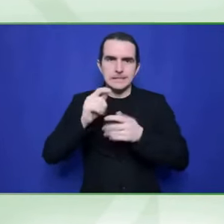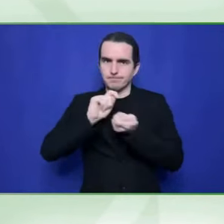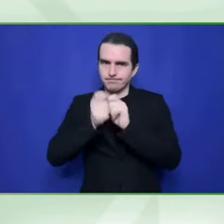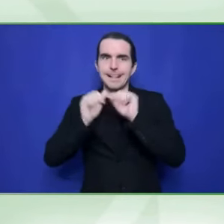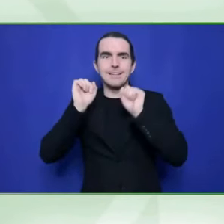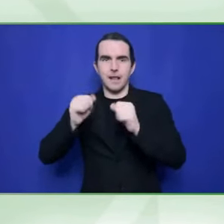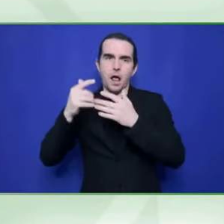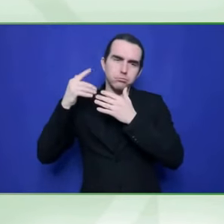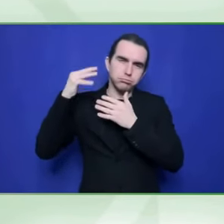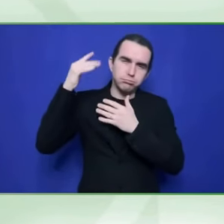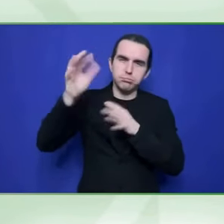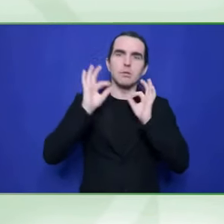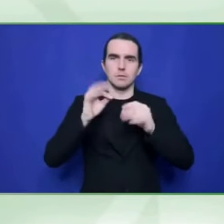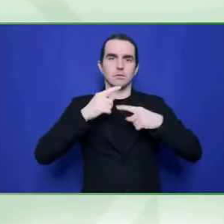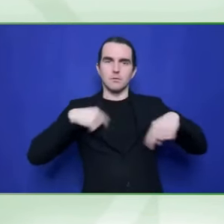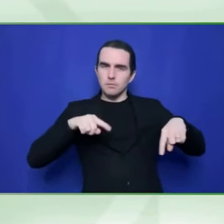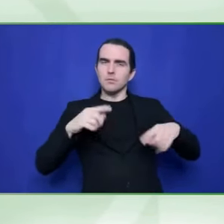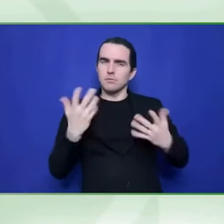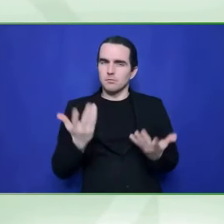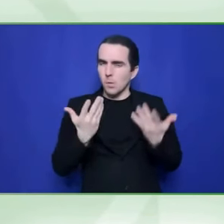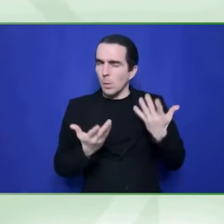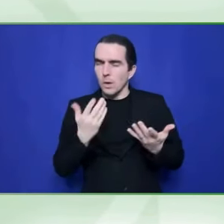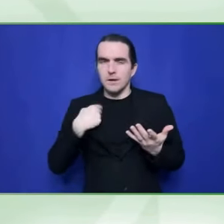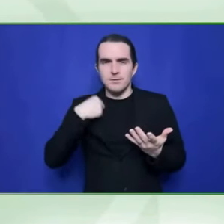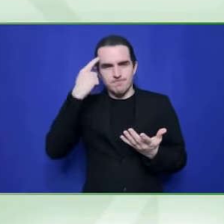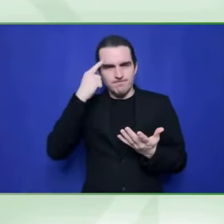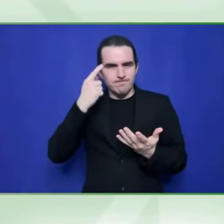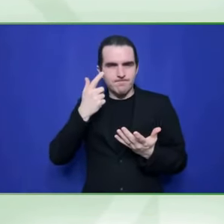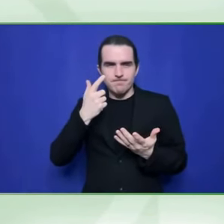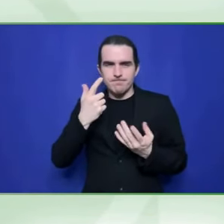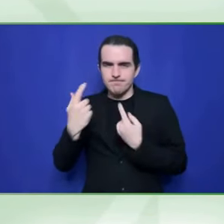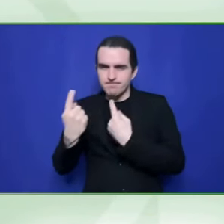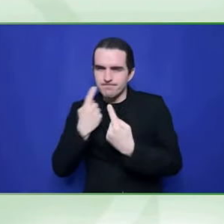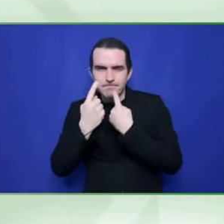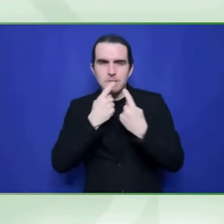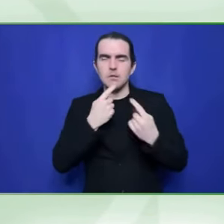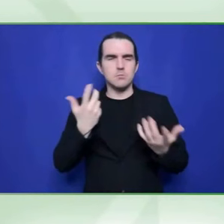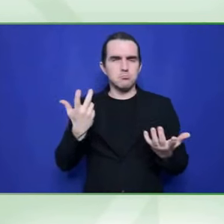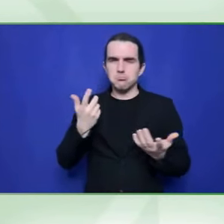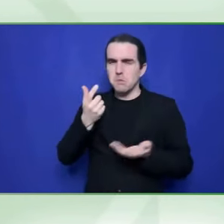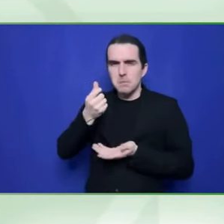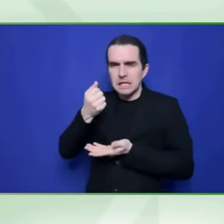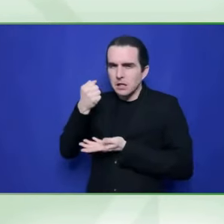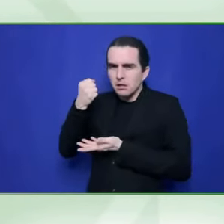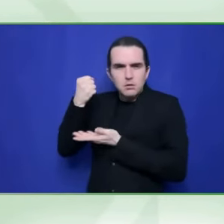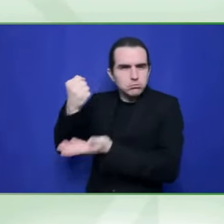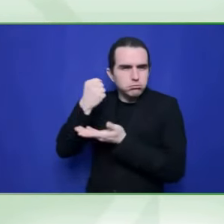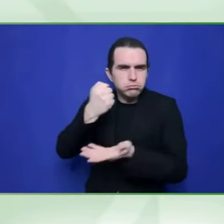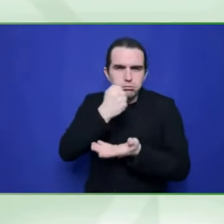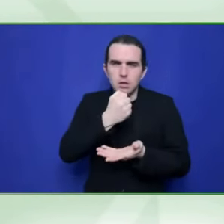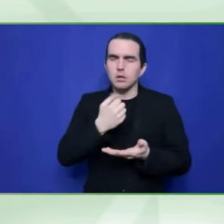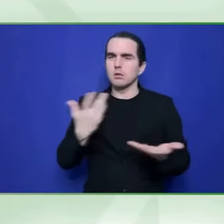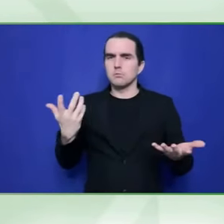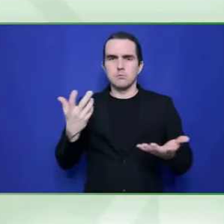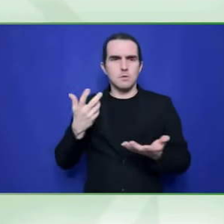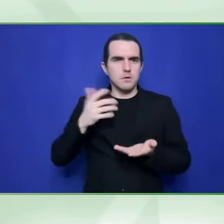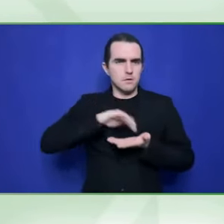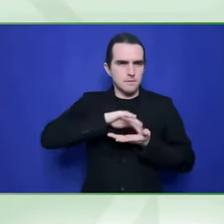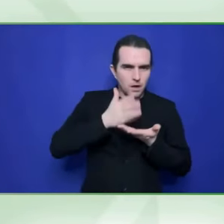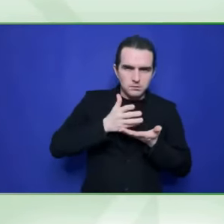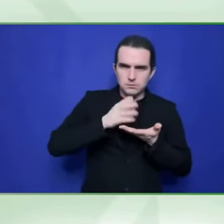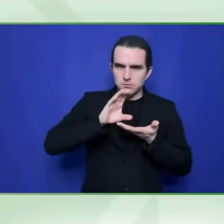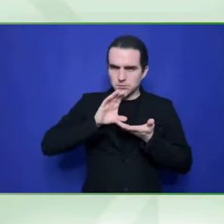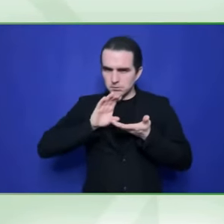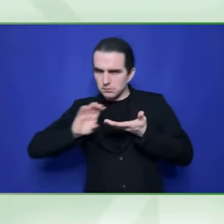indicators, and it can do this work. It can produce the kind of indicators that will demonstrate disability